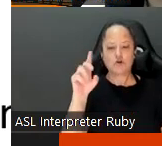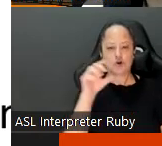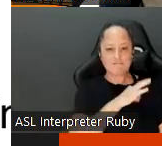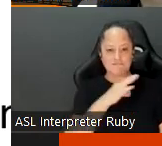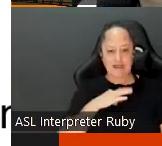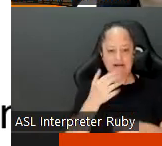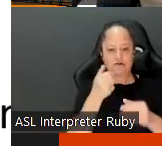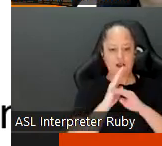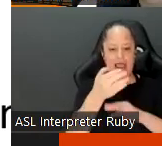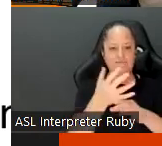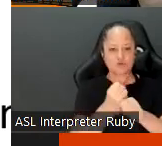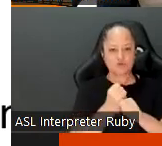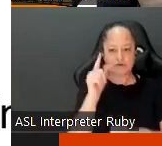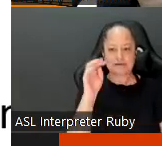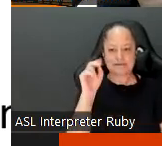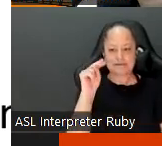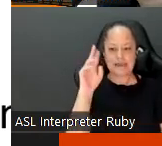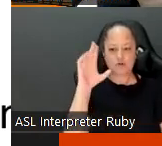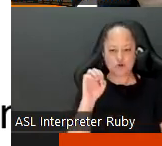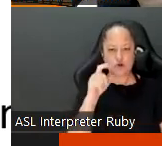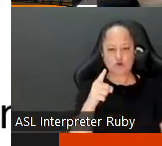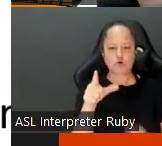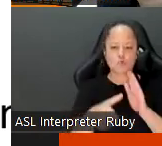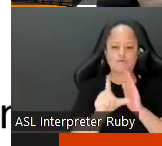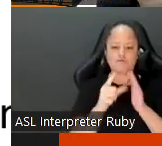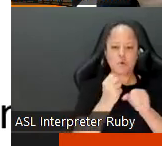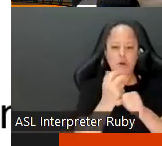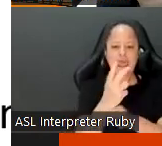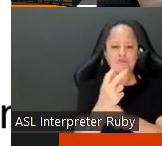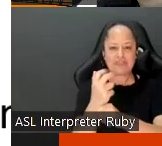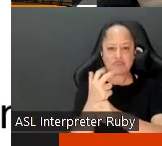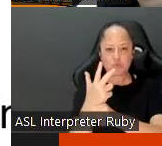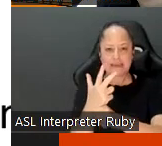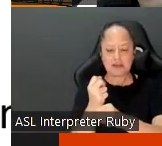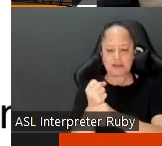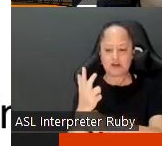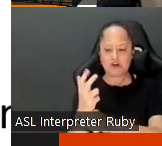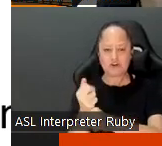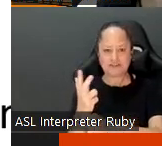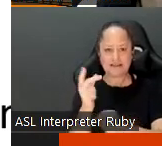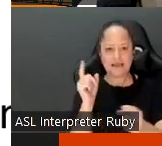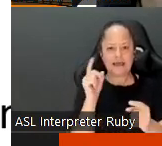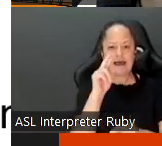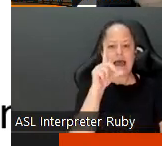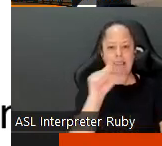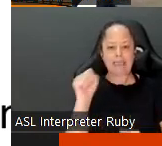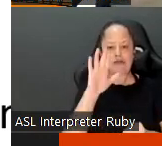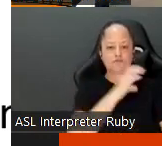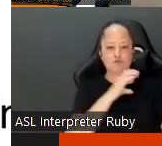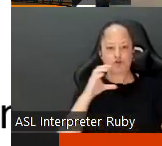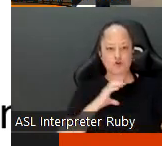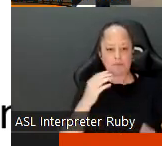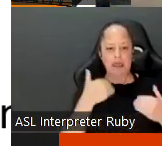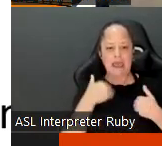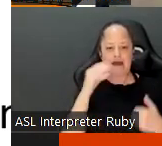tenure you're then reviewed every three years unless you um are unless your committee has come back with an off